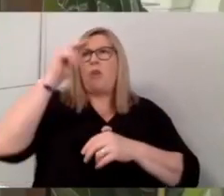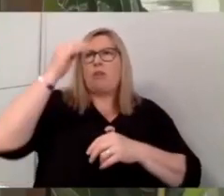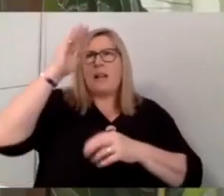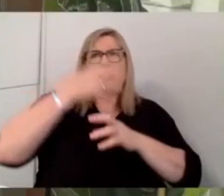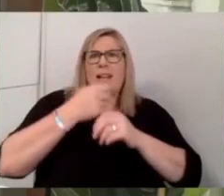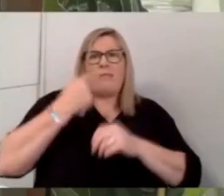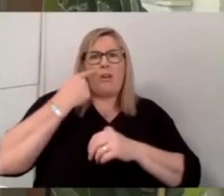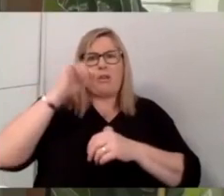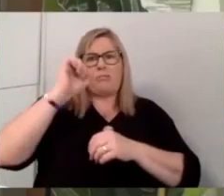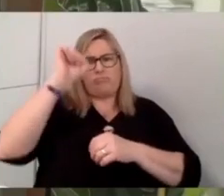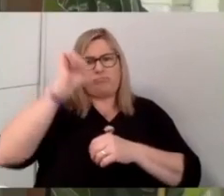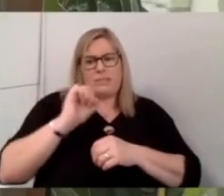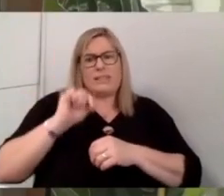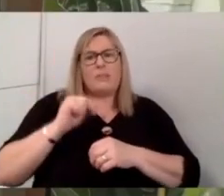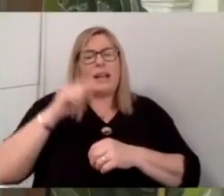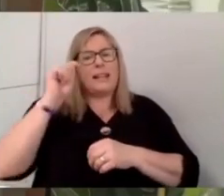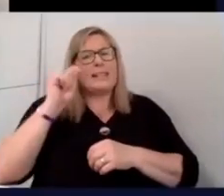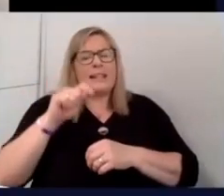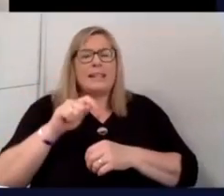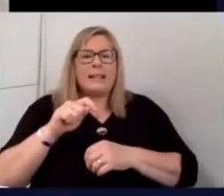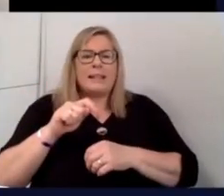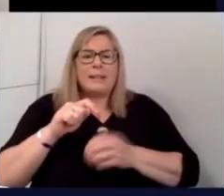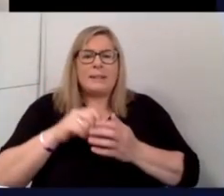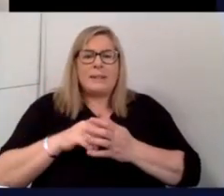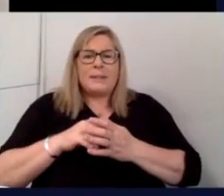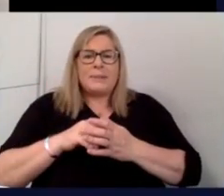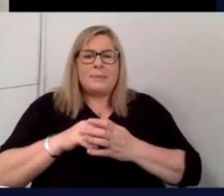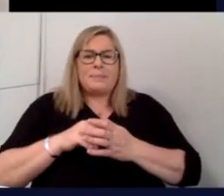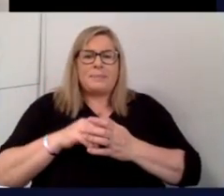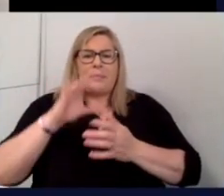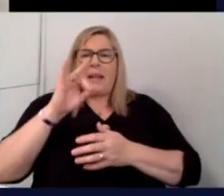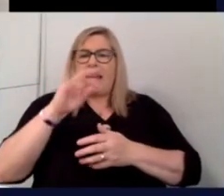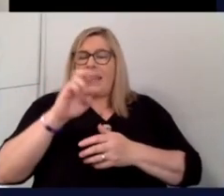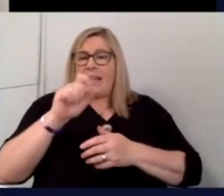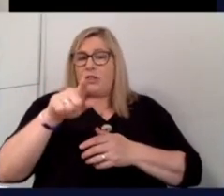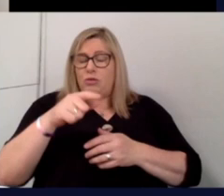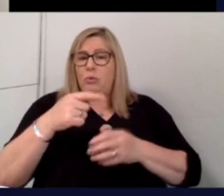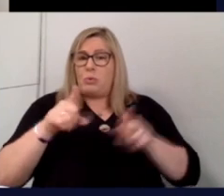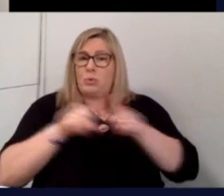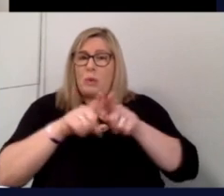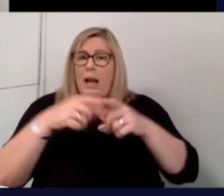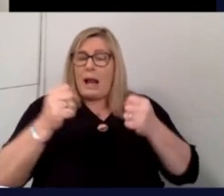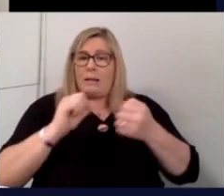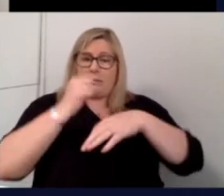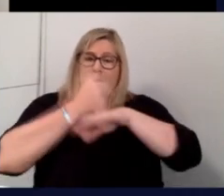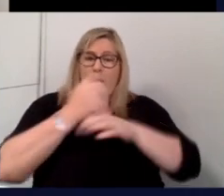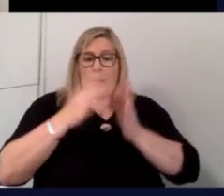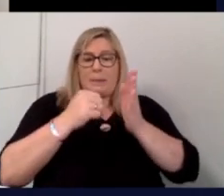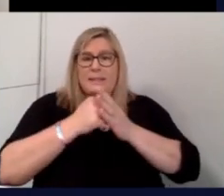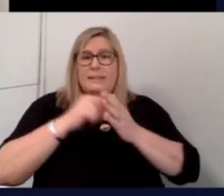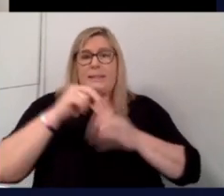think, Kate, you had a similar perspective building a business in the building a business in the south and not really looking north. Maybe you could talk us through that.